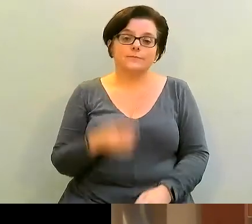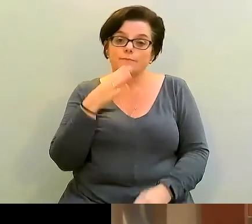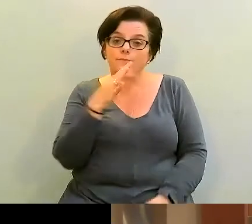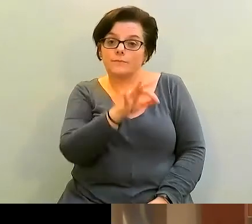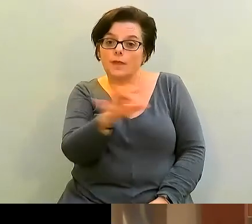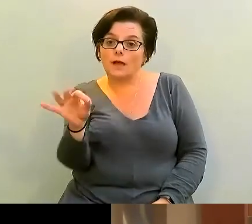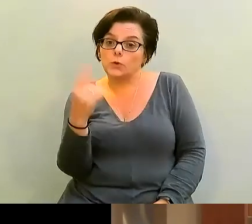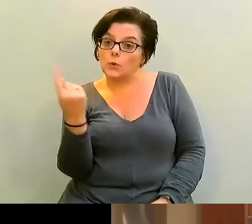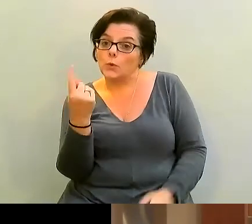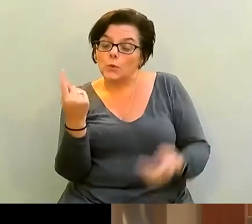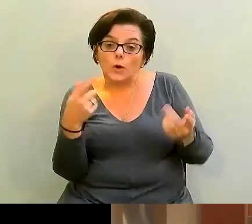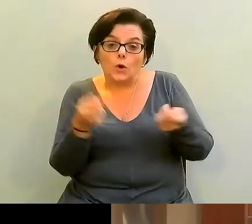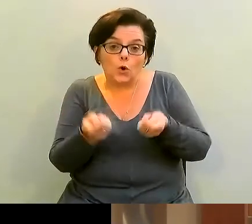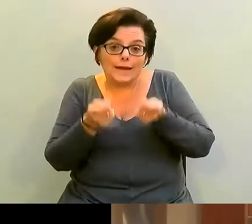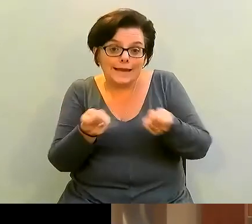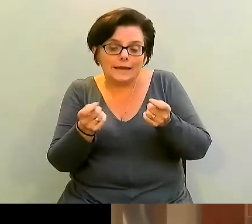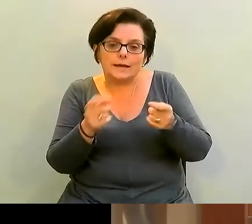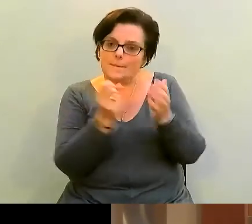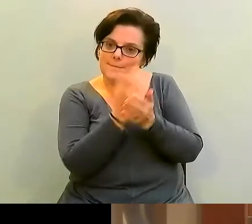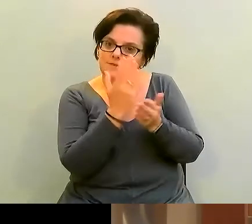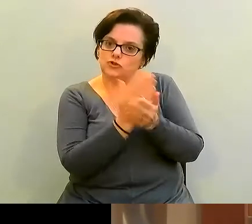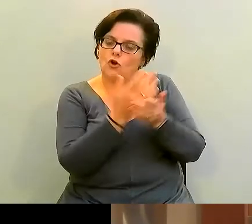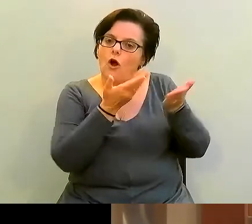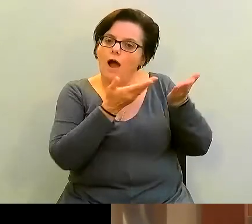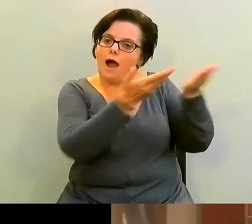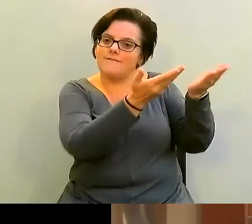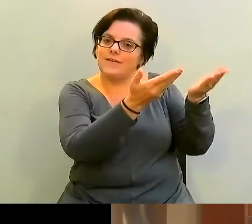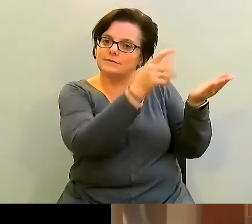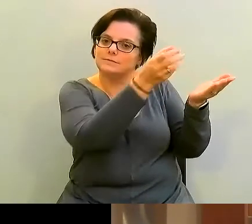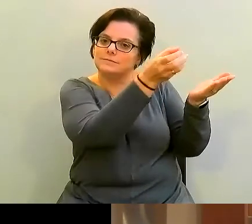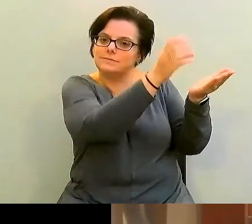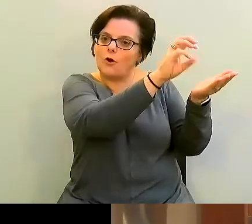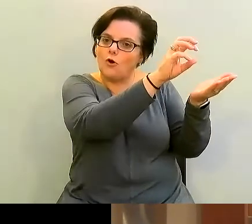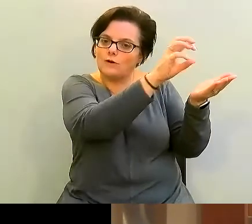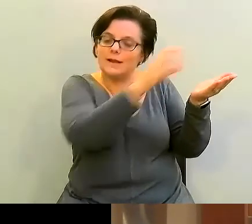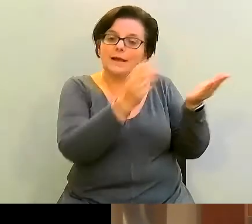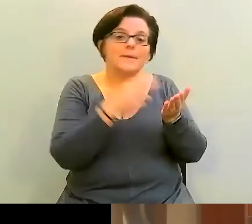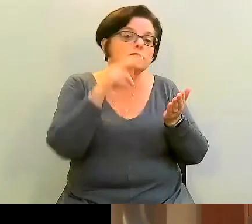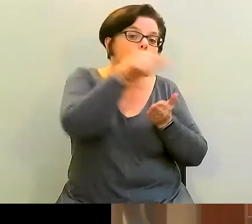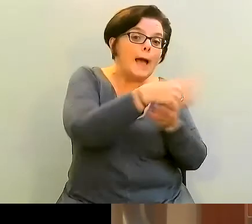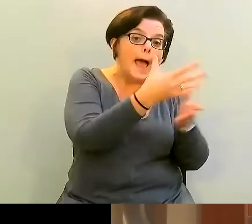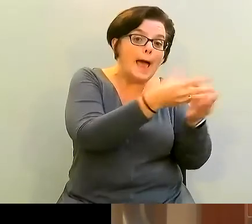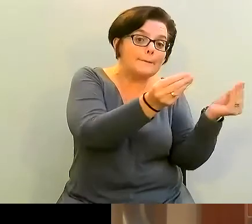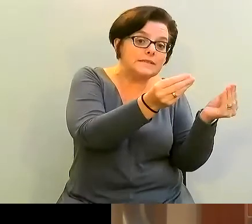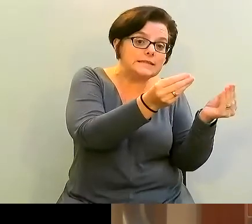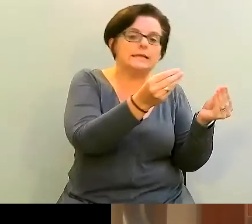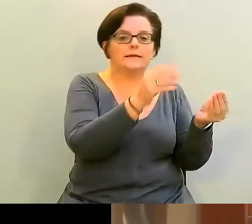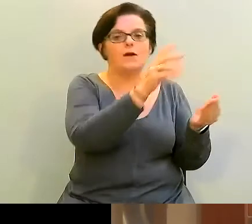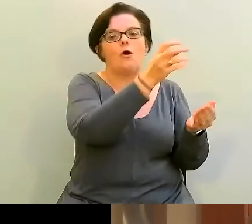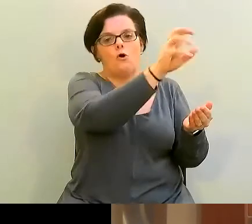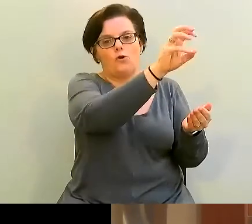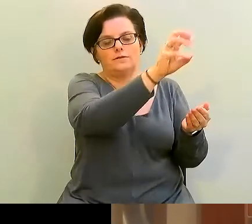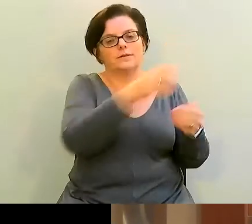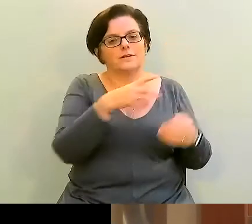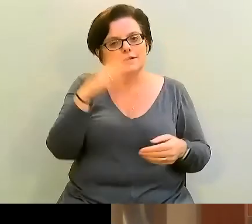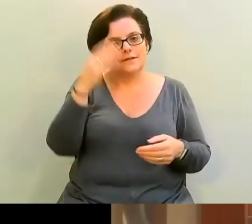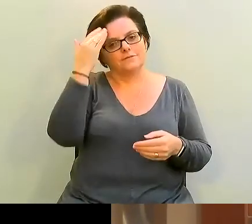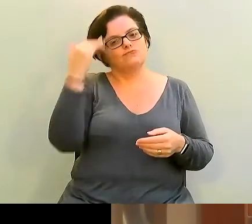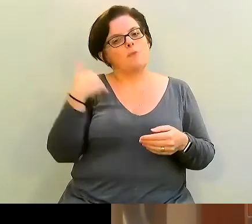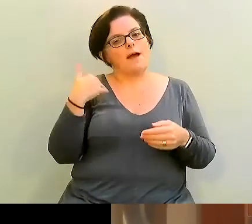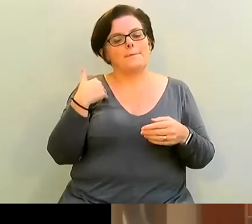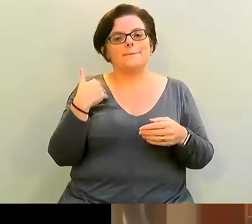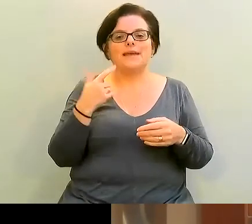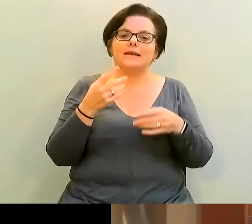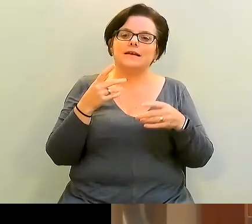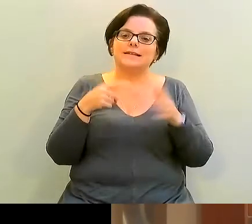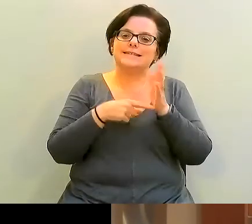along, please set your oven. Make sure there's nothing in your oven before you turn it on. I'm reminded of that episode of Sex and the City where